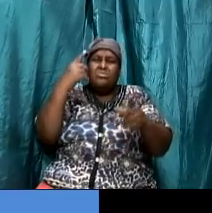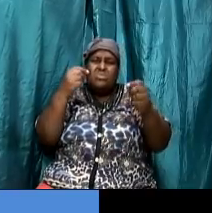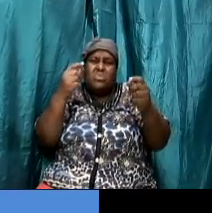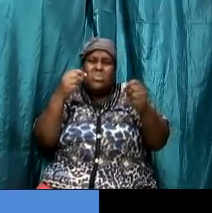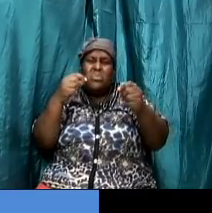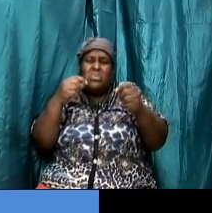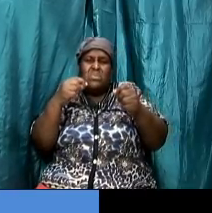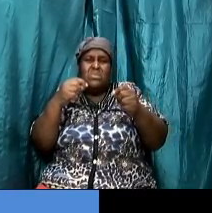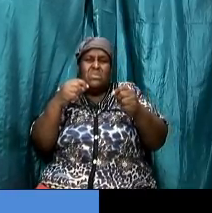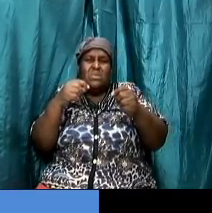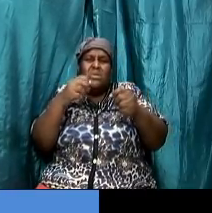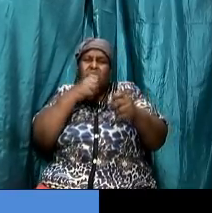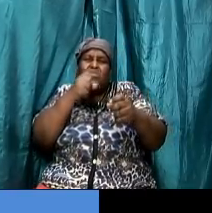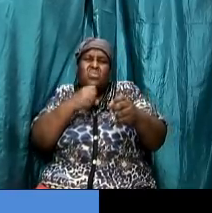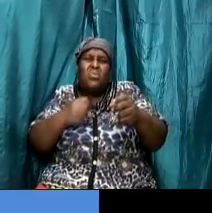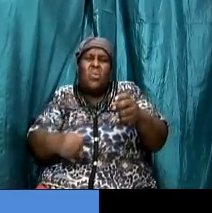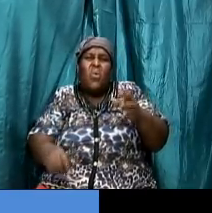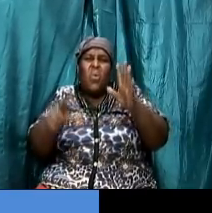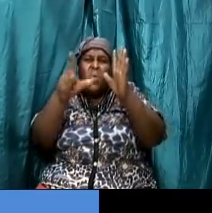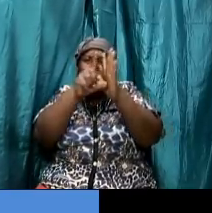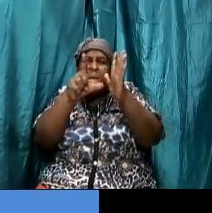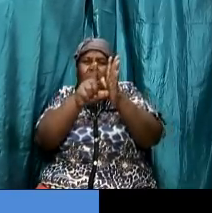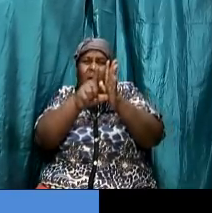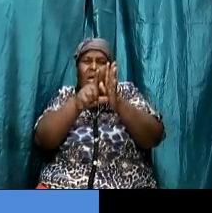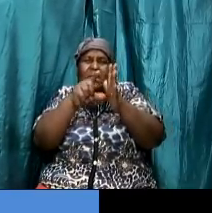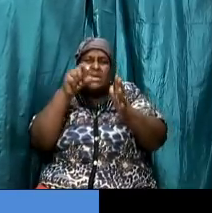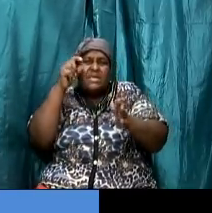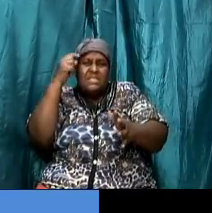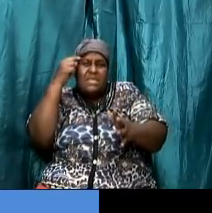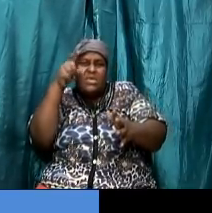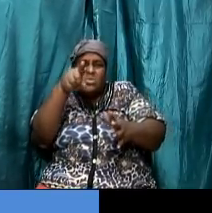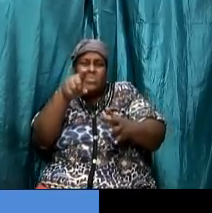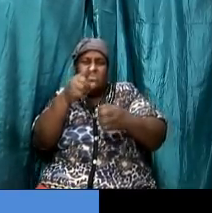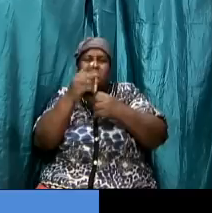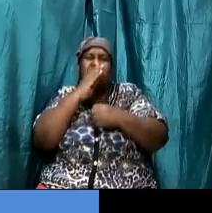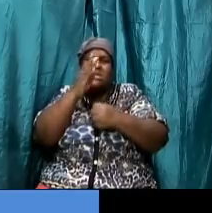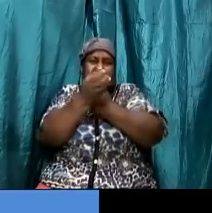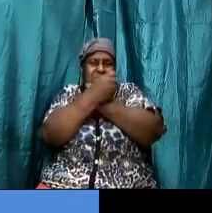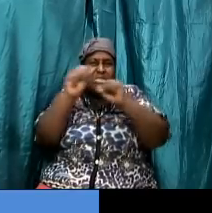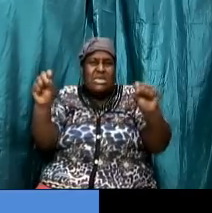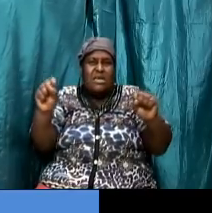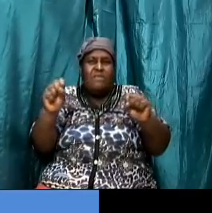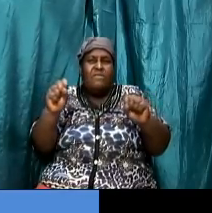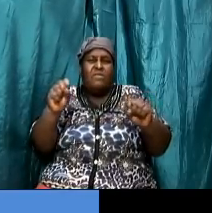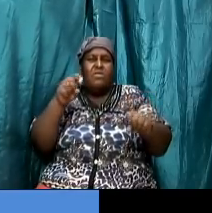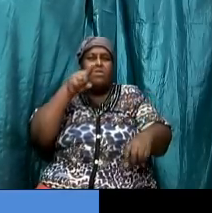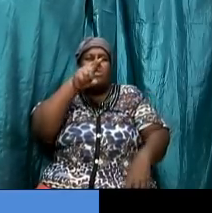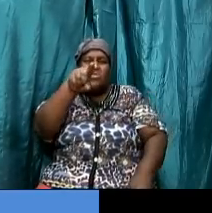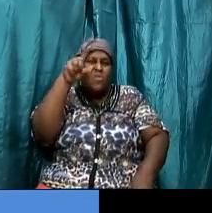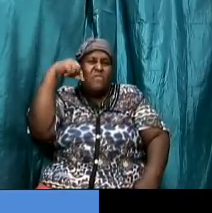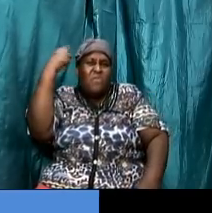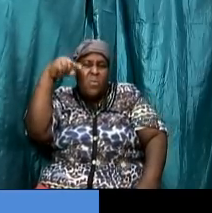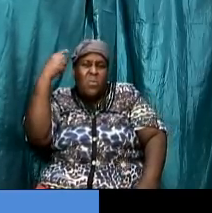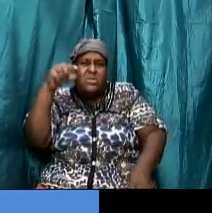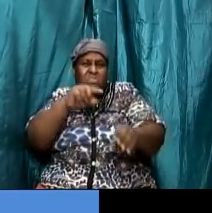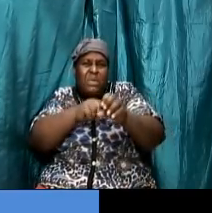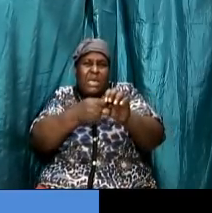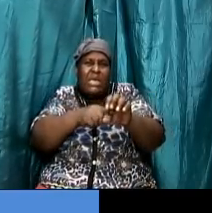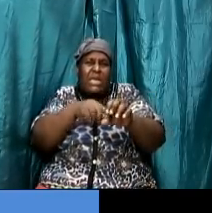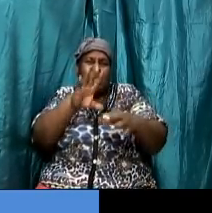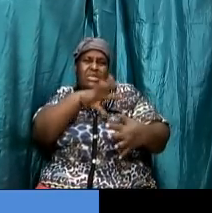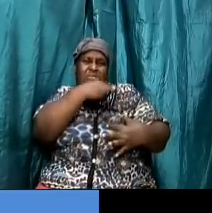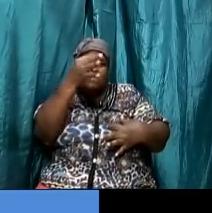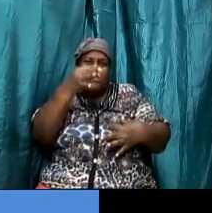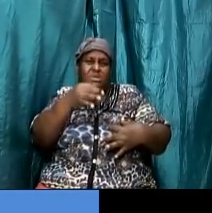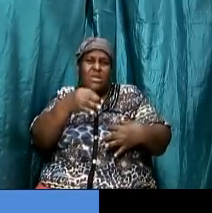i take the same words of paul are you so foolish having begun in the spirit are you